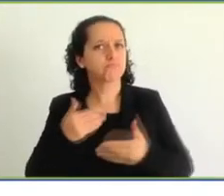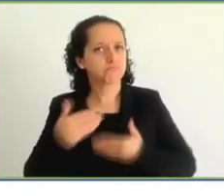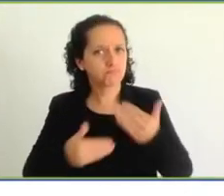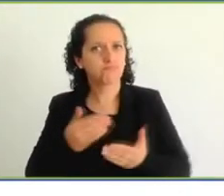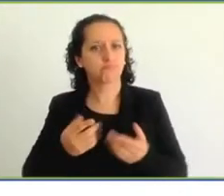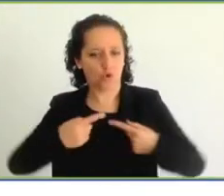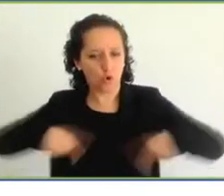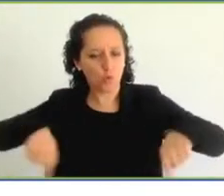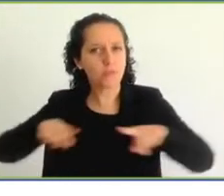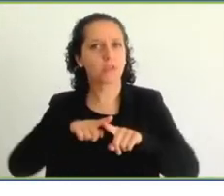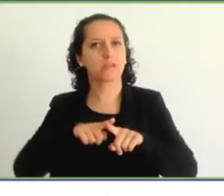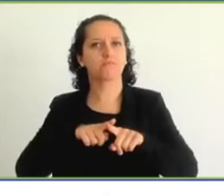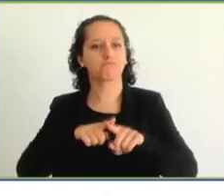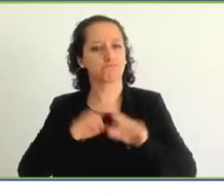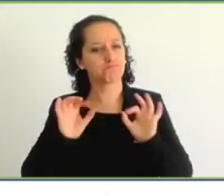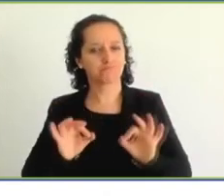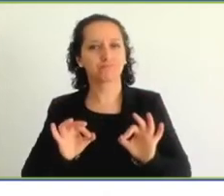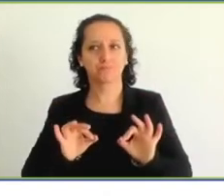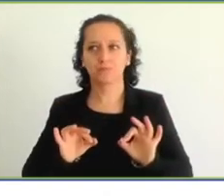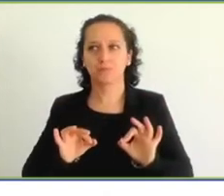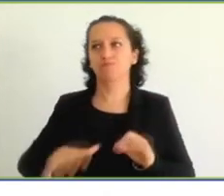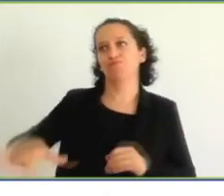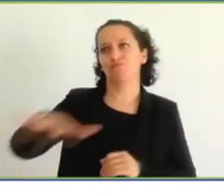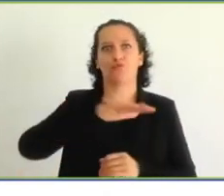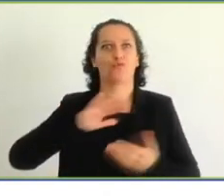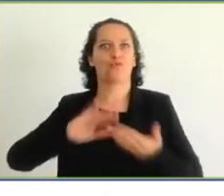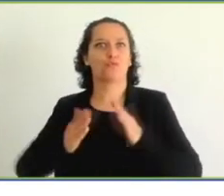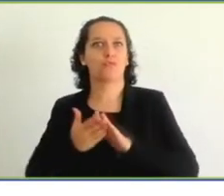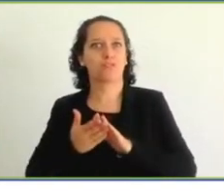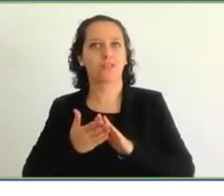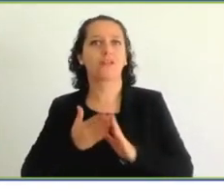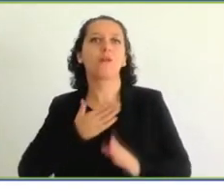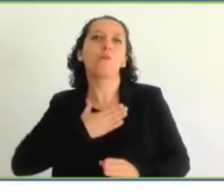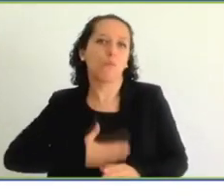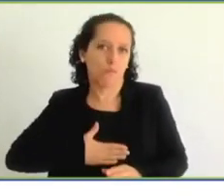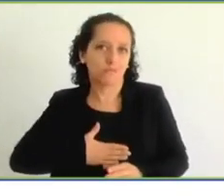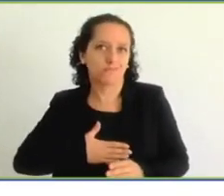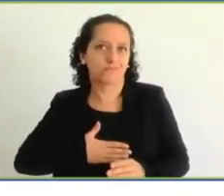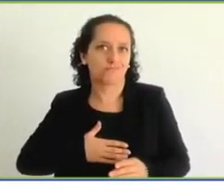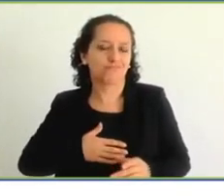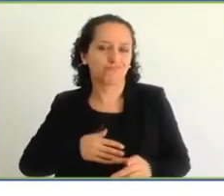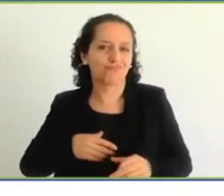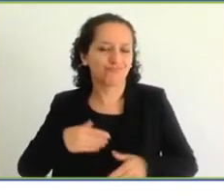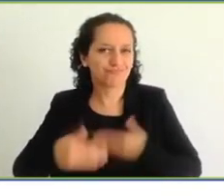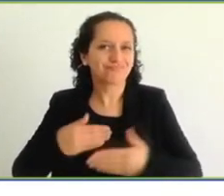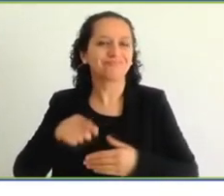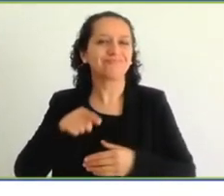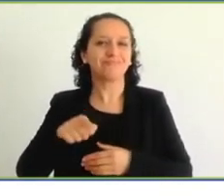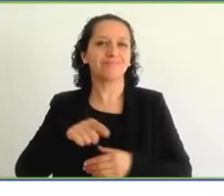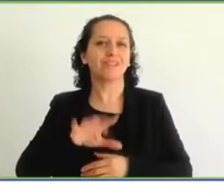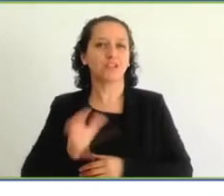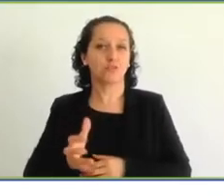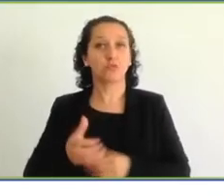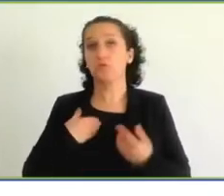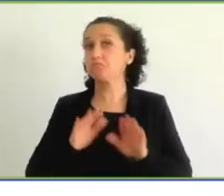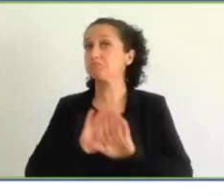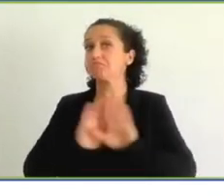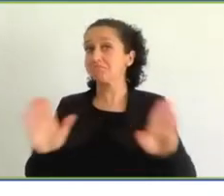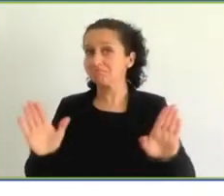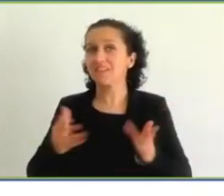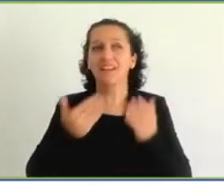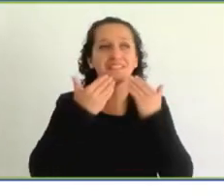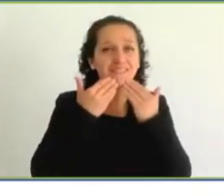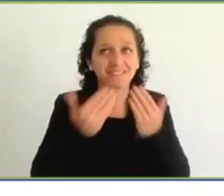Escazu agreement. So, Mr. Chairman, want to stop here and to thank all those who have worked behind the scenes. I want to